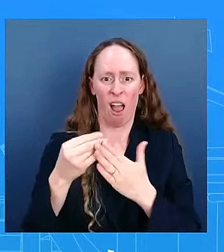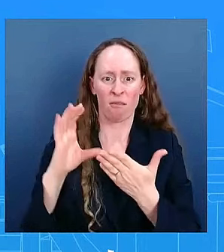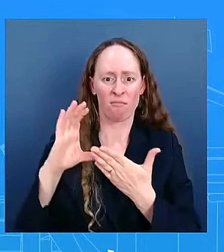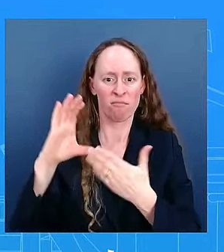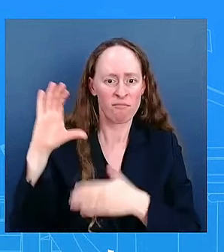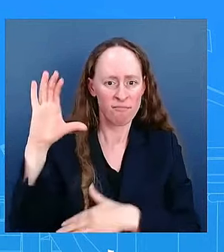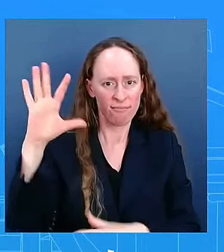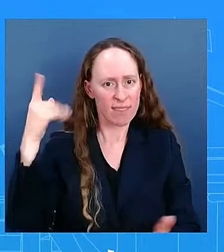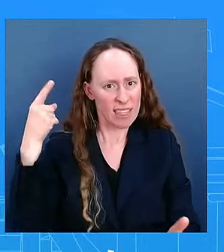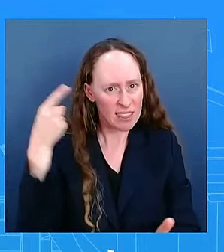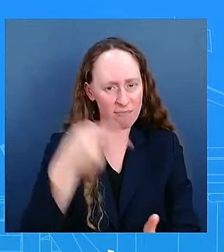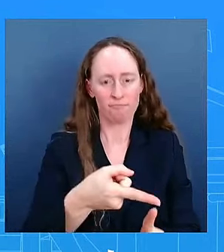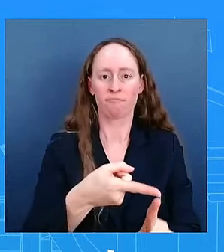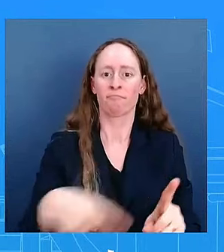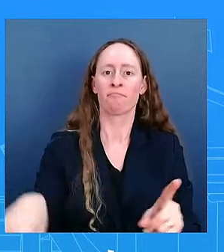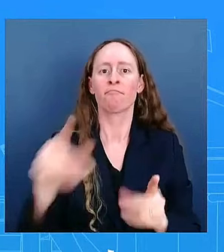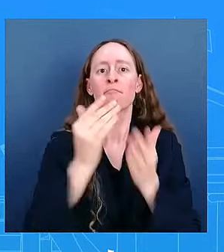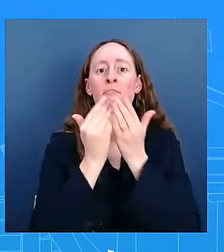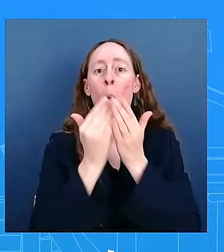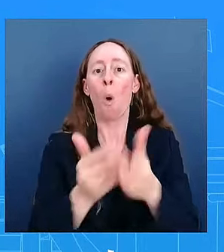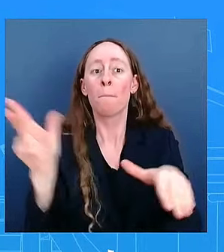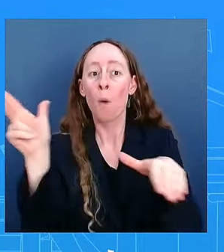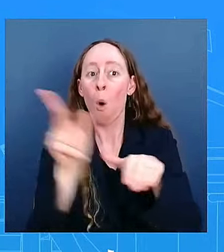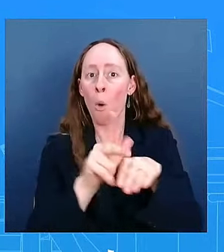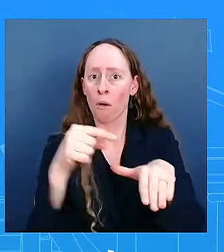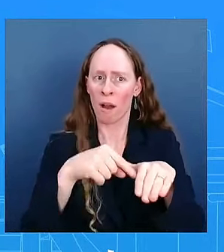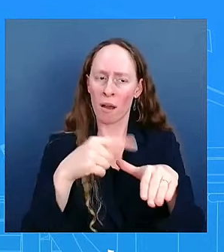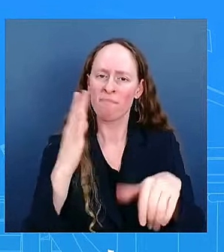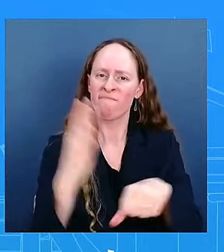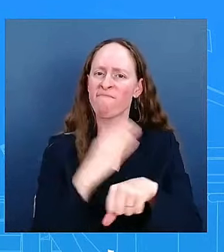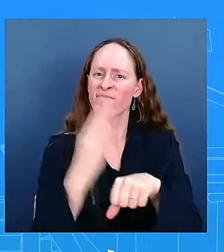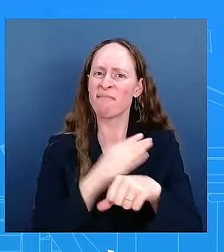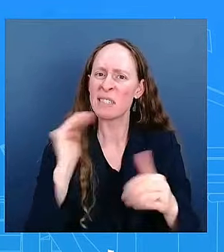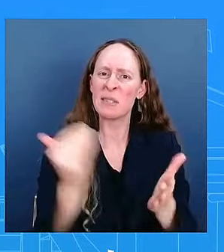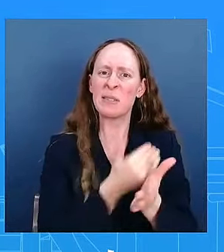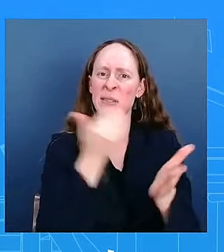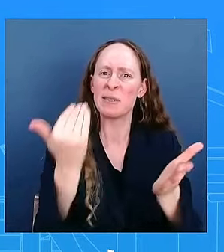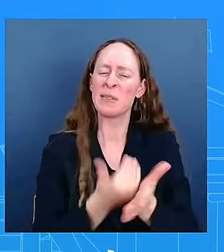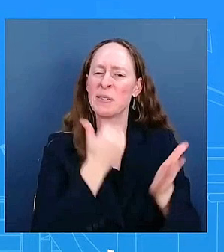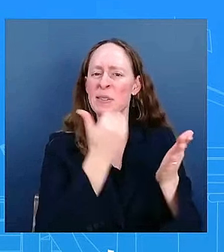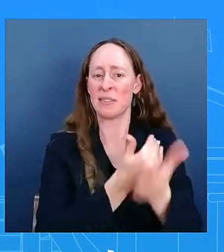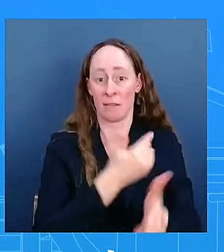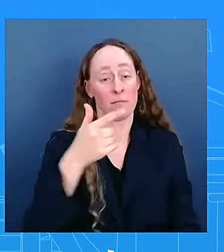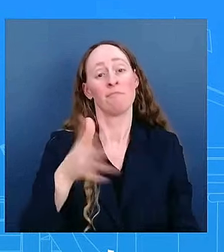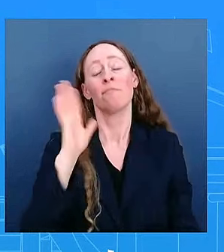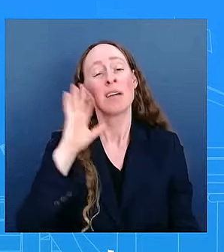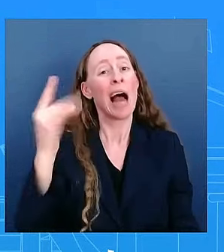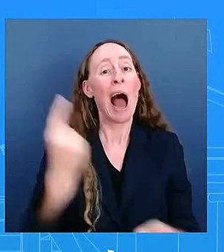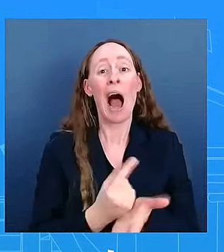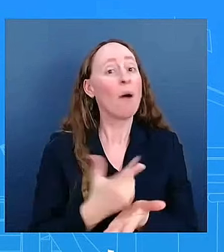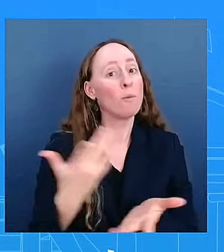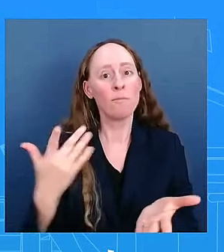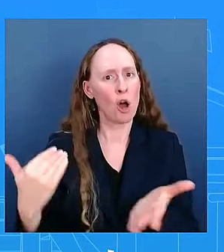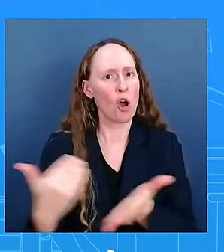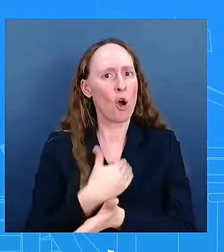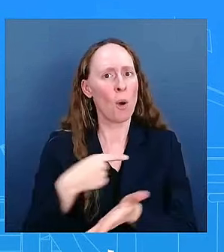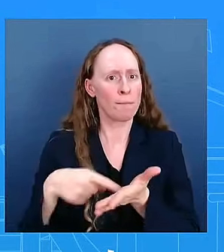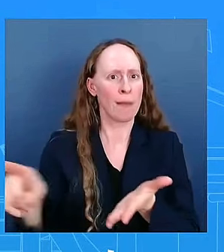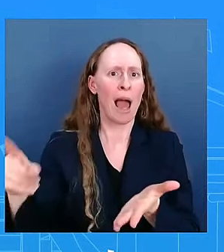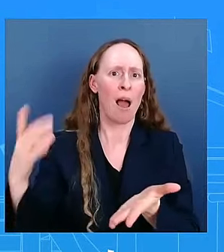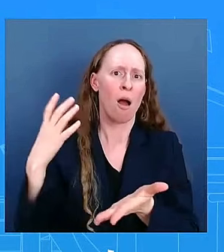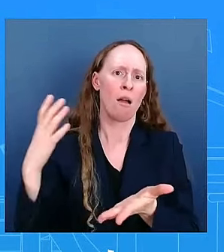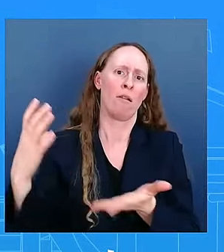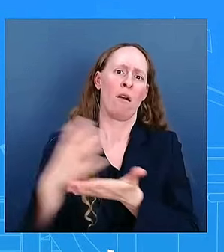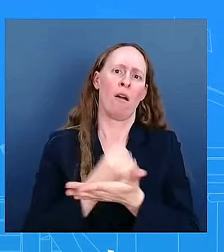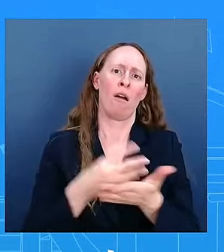with infrastructure but also creating good paying jobs thousands of good paying jobs and so the president's going to continue to do that i don't have any changes